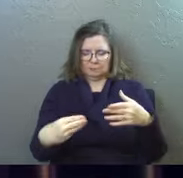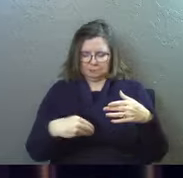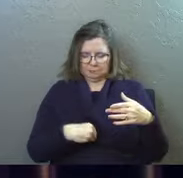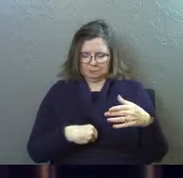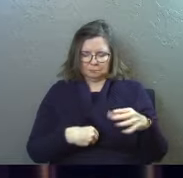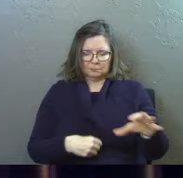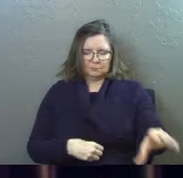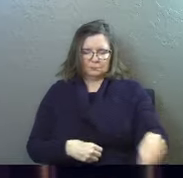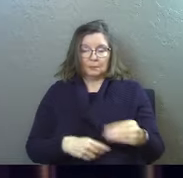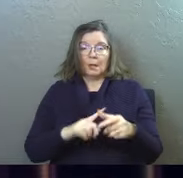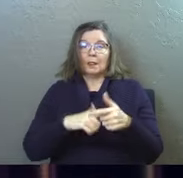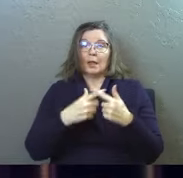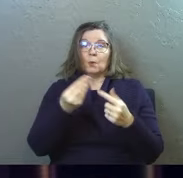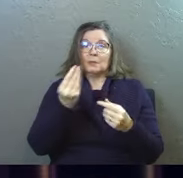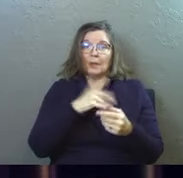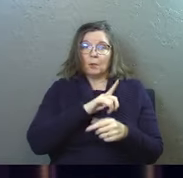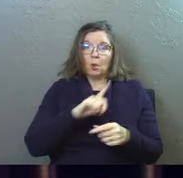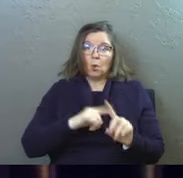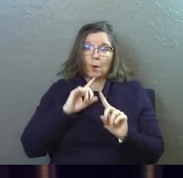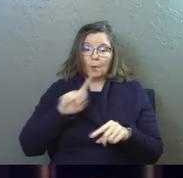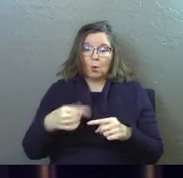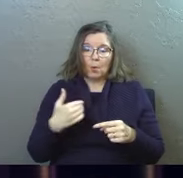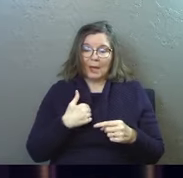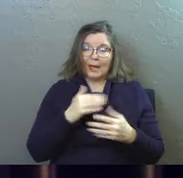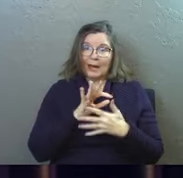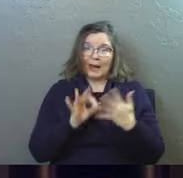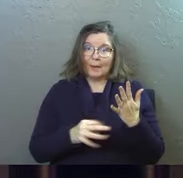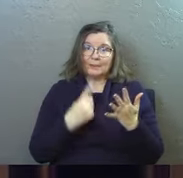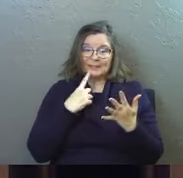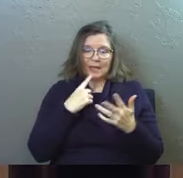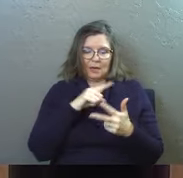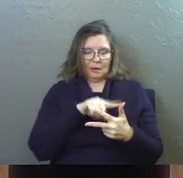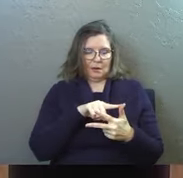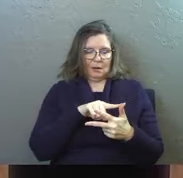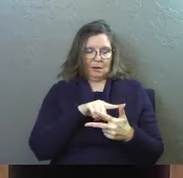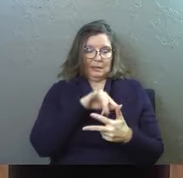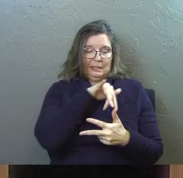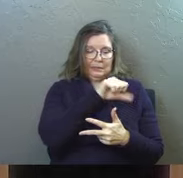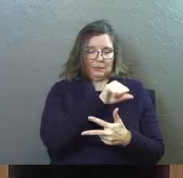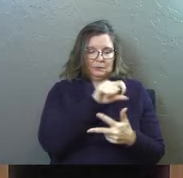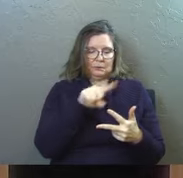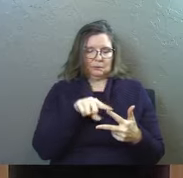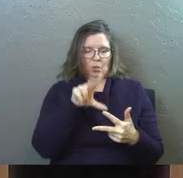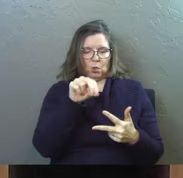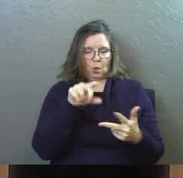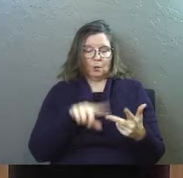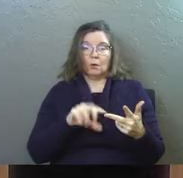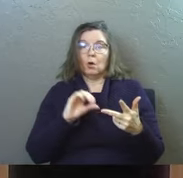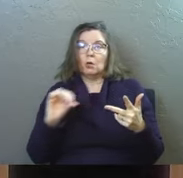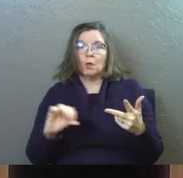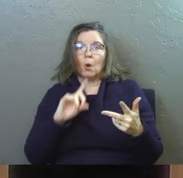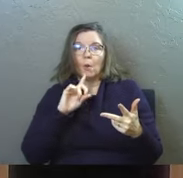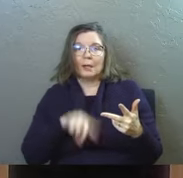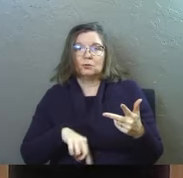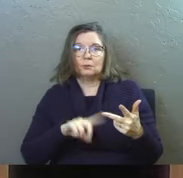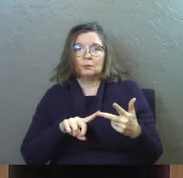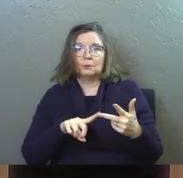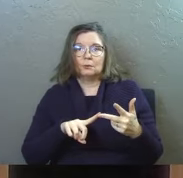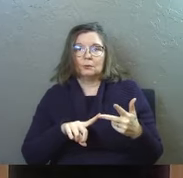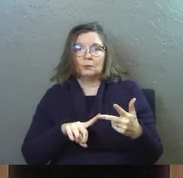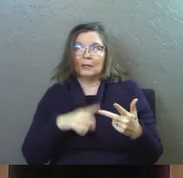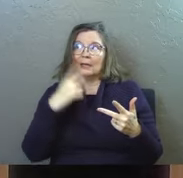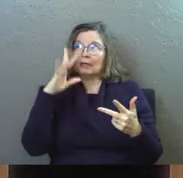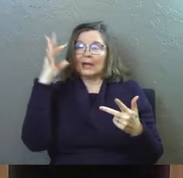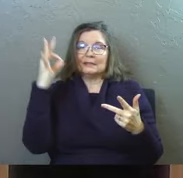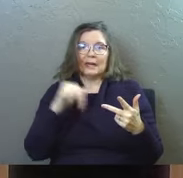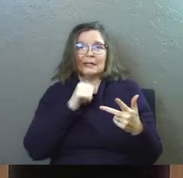tell them the Lord's answer but they always had an option that said God is not answering us today if